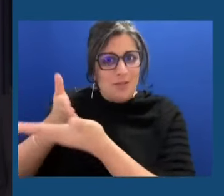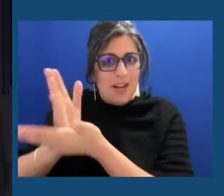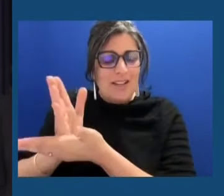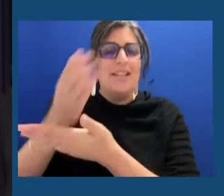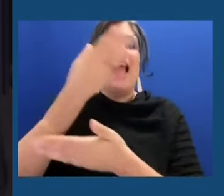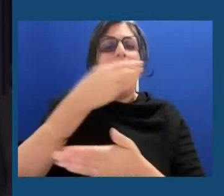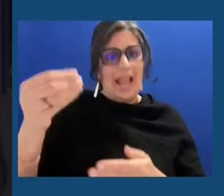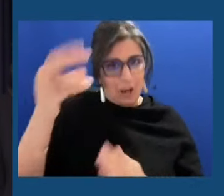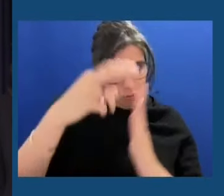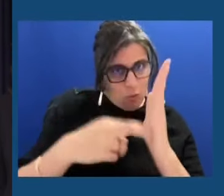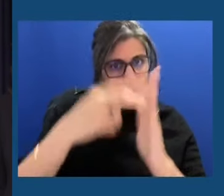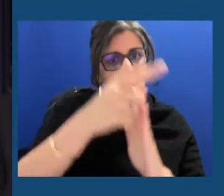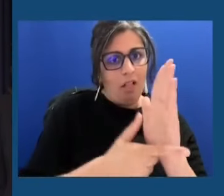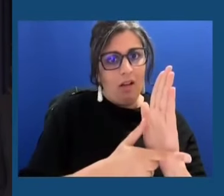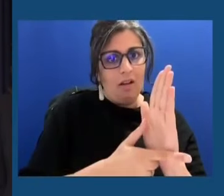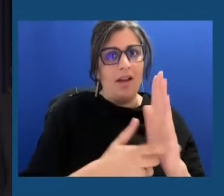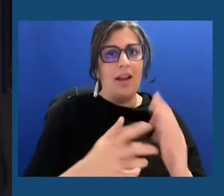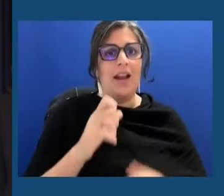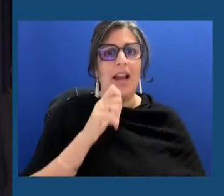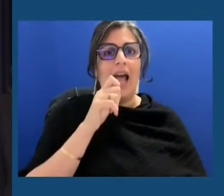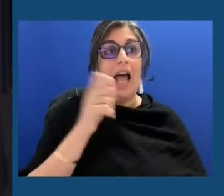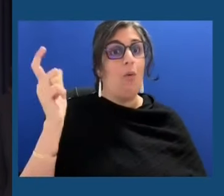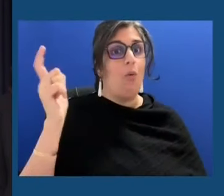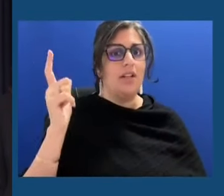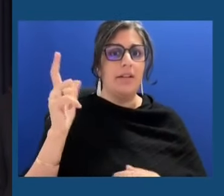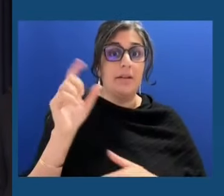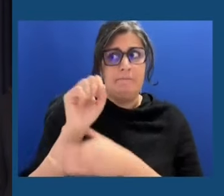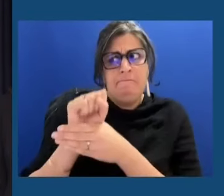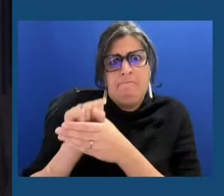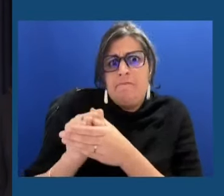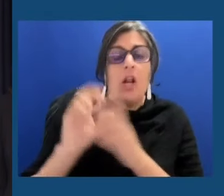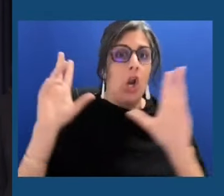And I will not shrink from that responsibility.